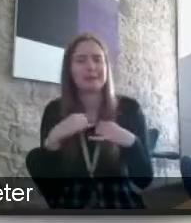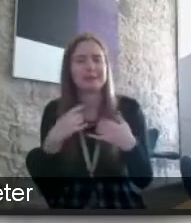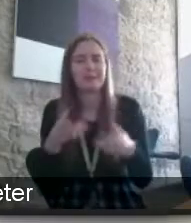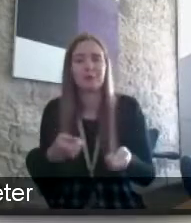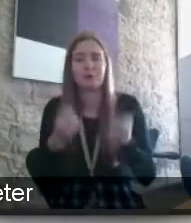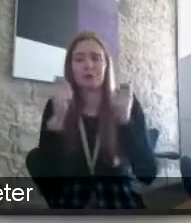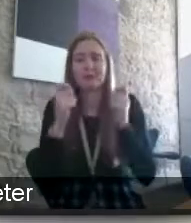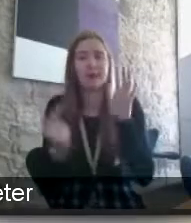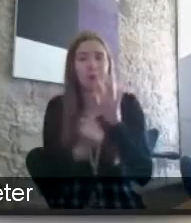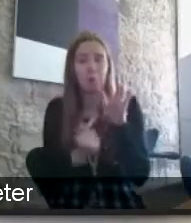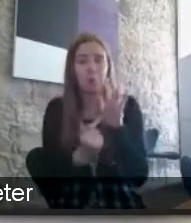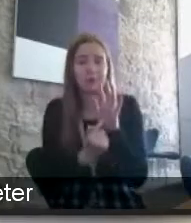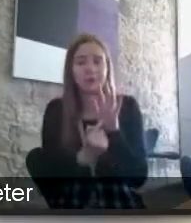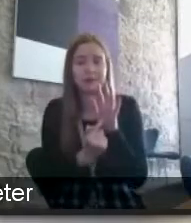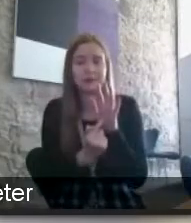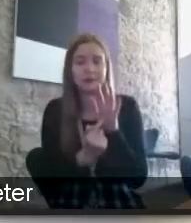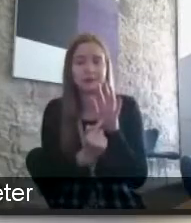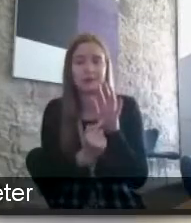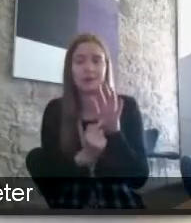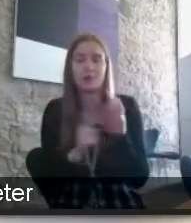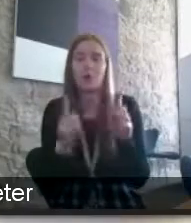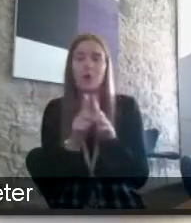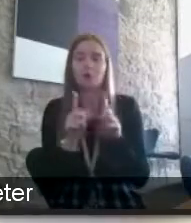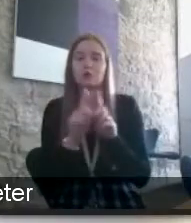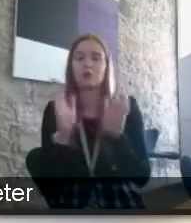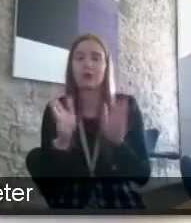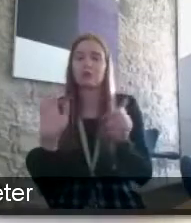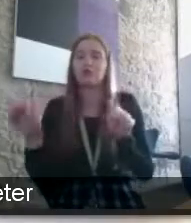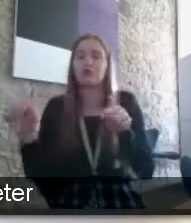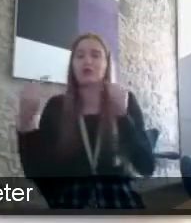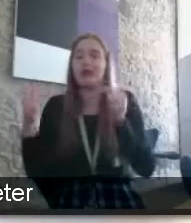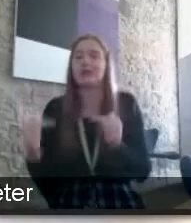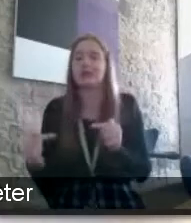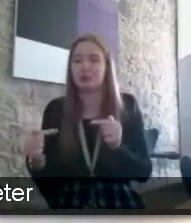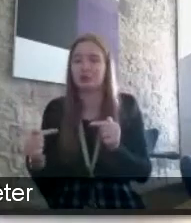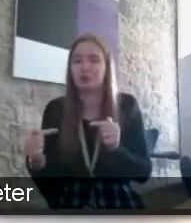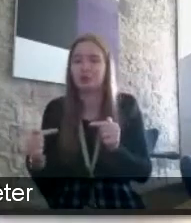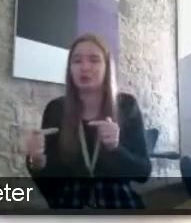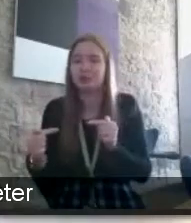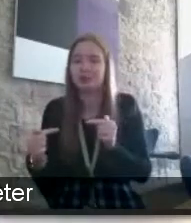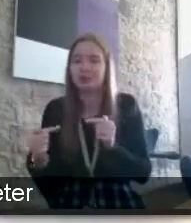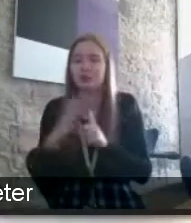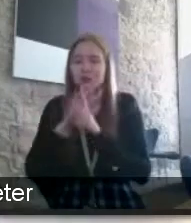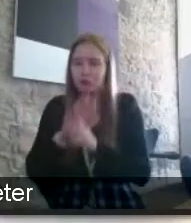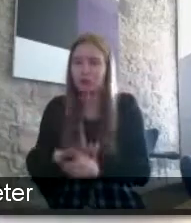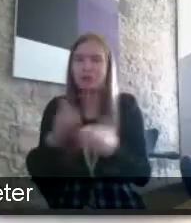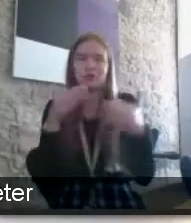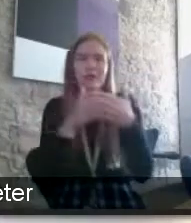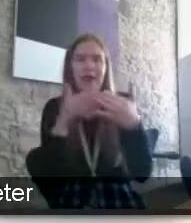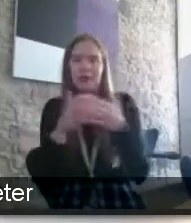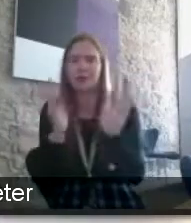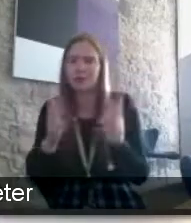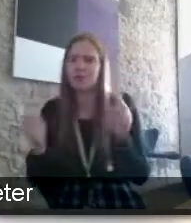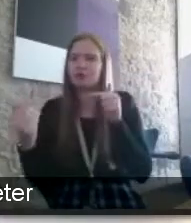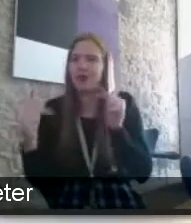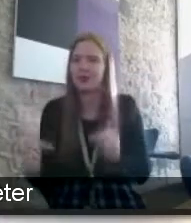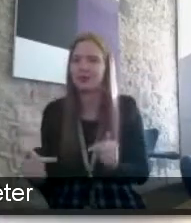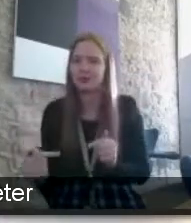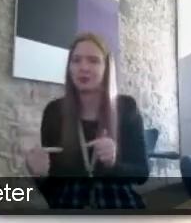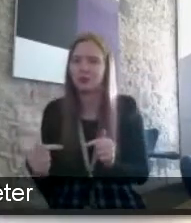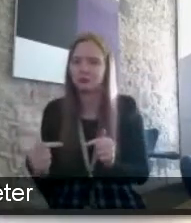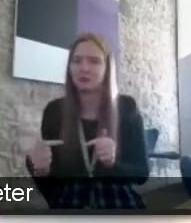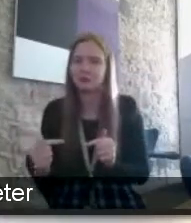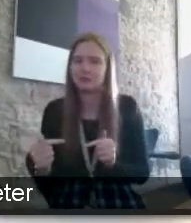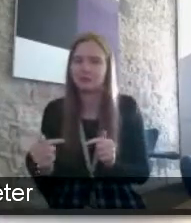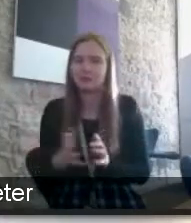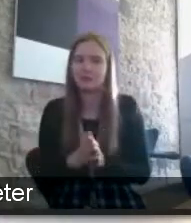is crucial and so too must challenge be challenging the discriminations and the barriers that exist in these ways